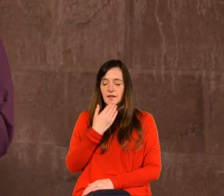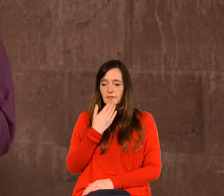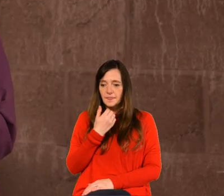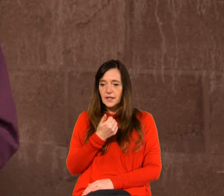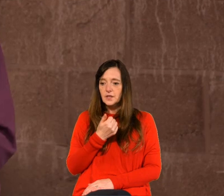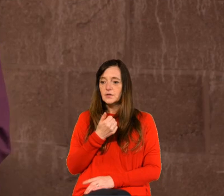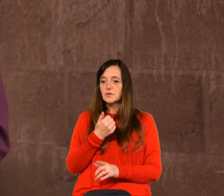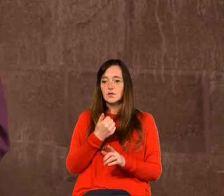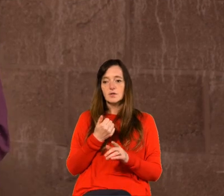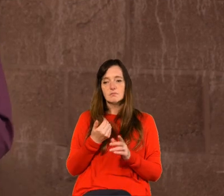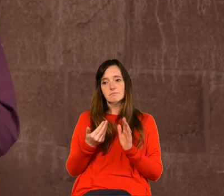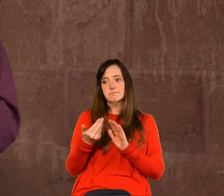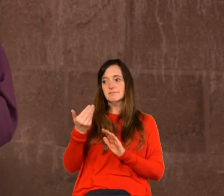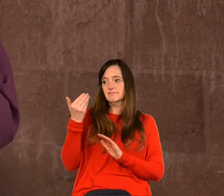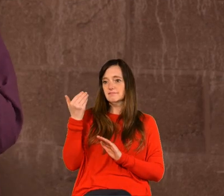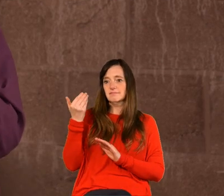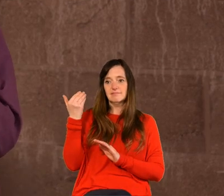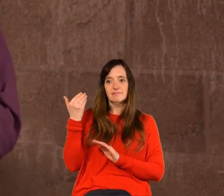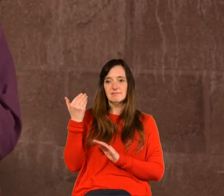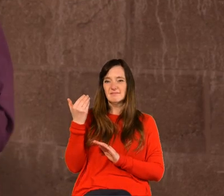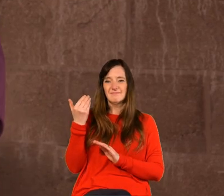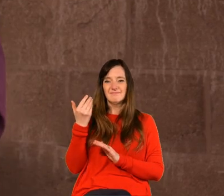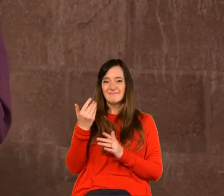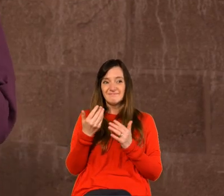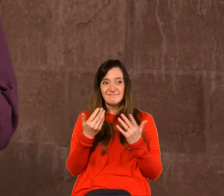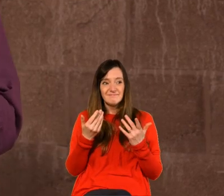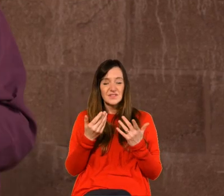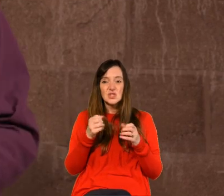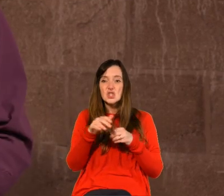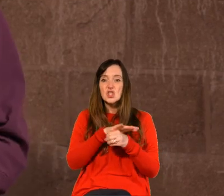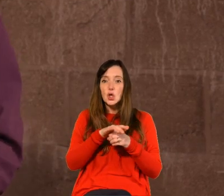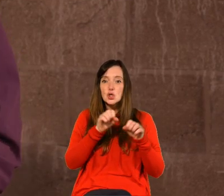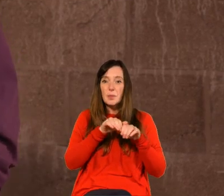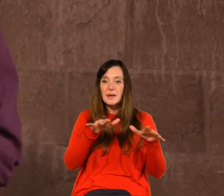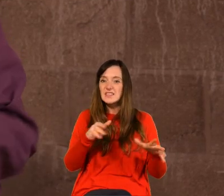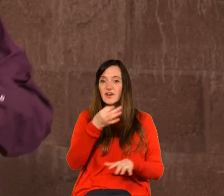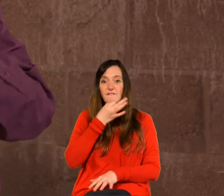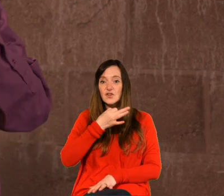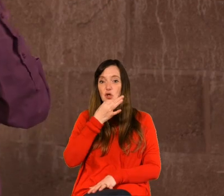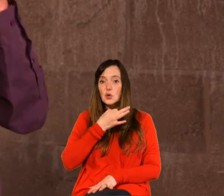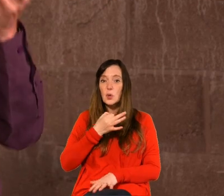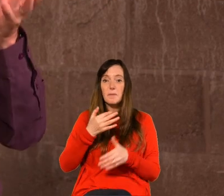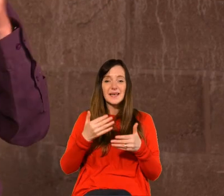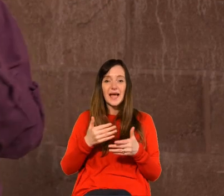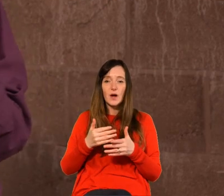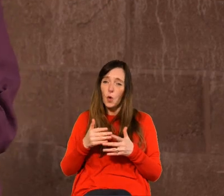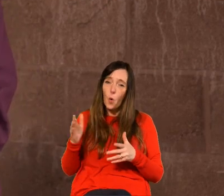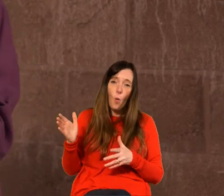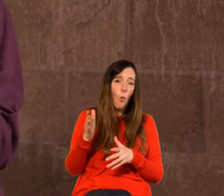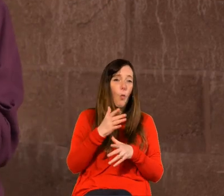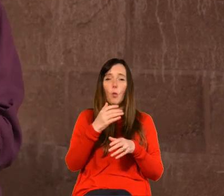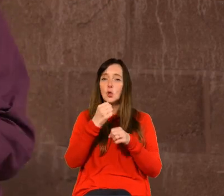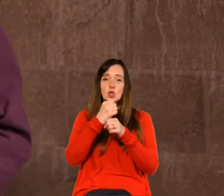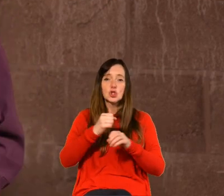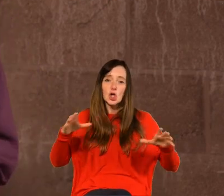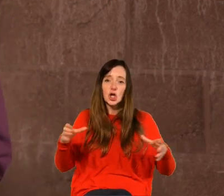you know a while ago there were just a few of us i think sort of using social media and then you know along came covet 19 and every church under the sun is now kind